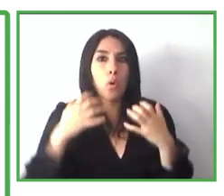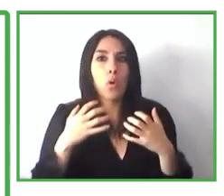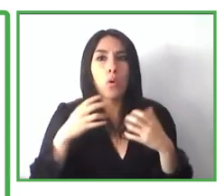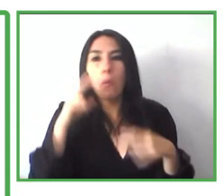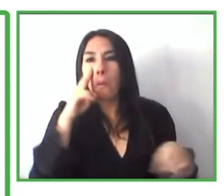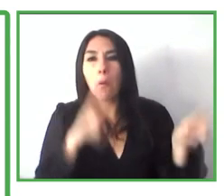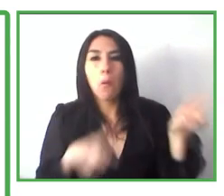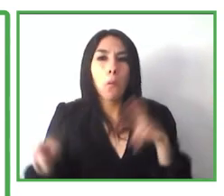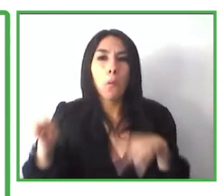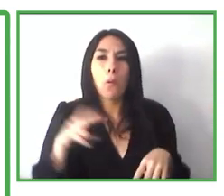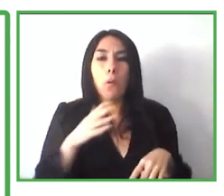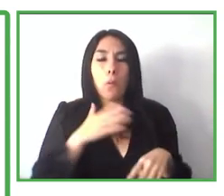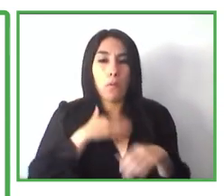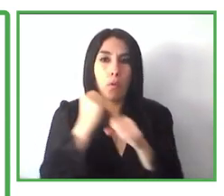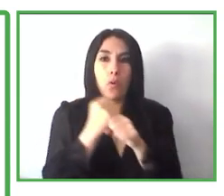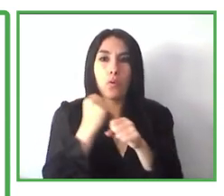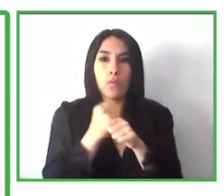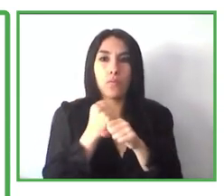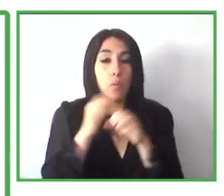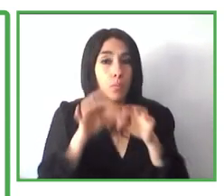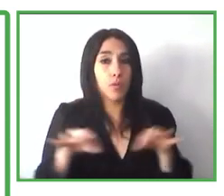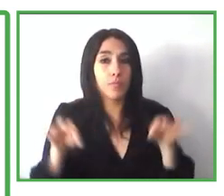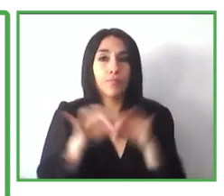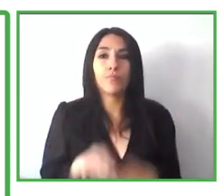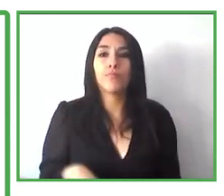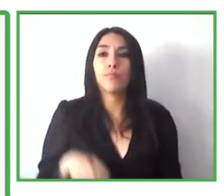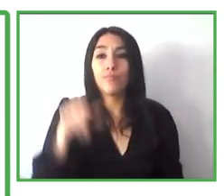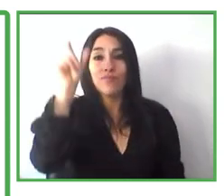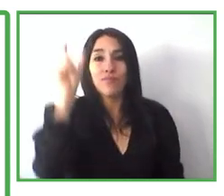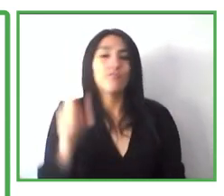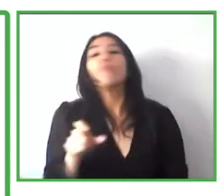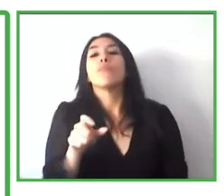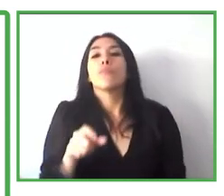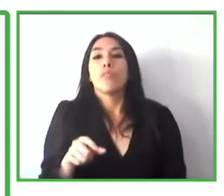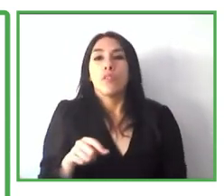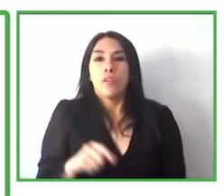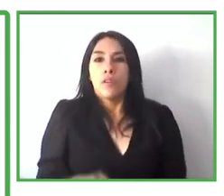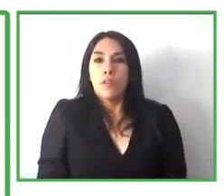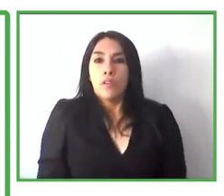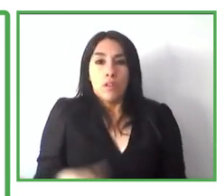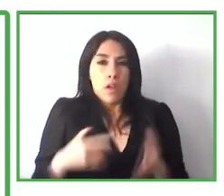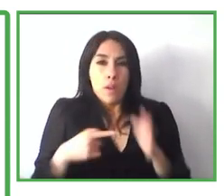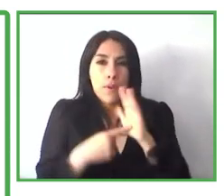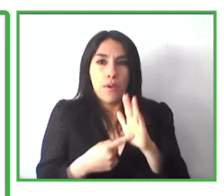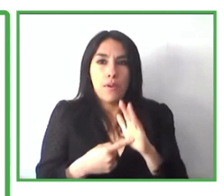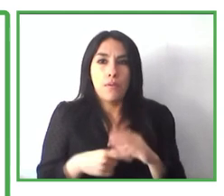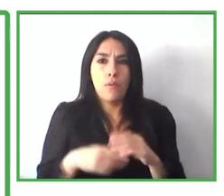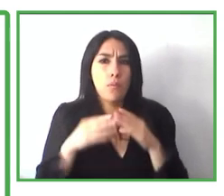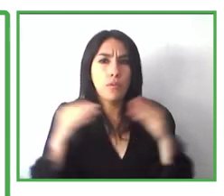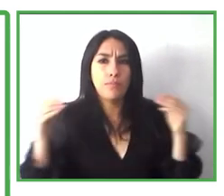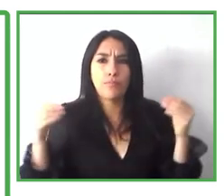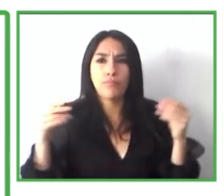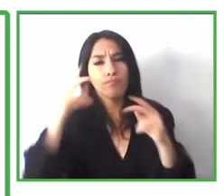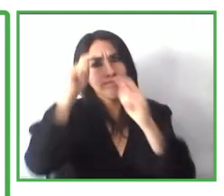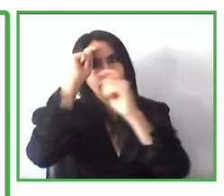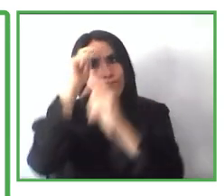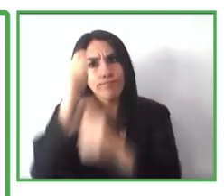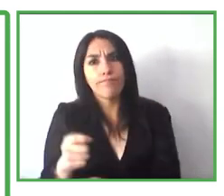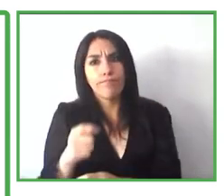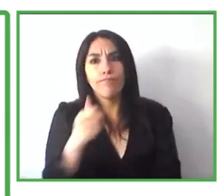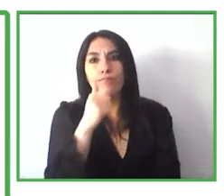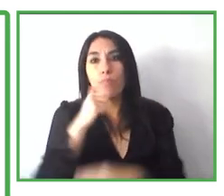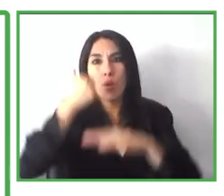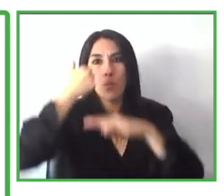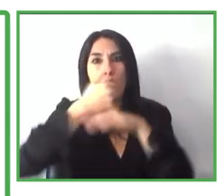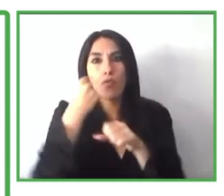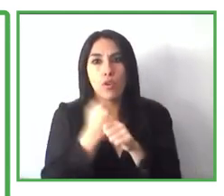of the employer is just as important as the vision of our customers. And we have high respect for the employers.